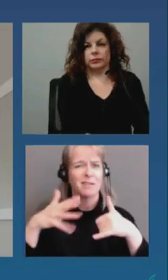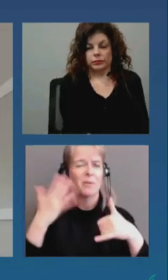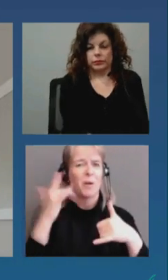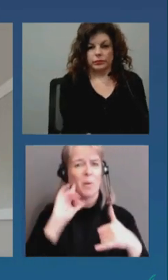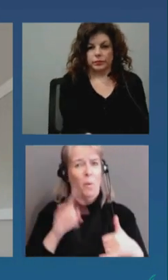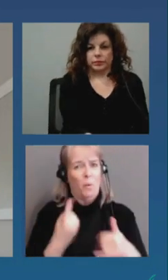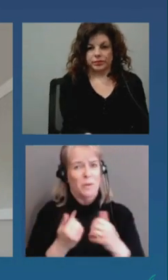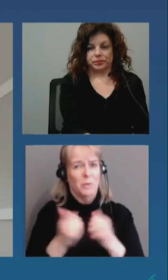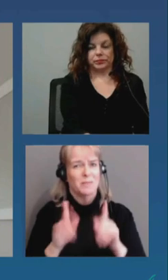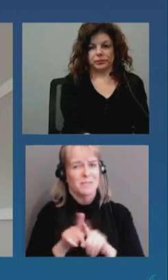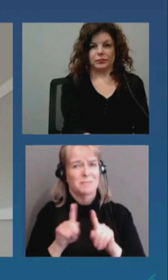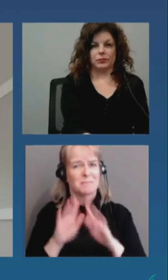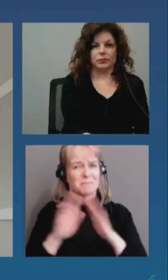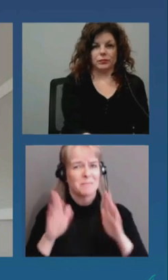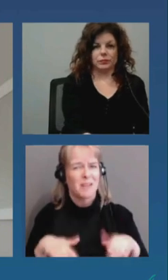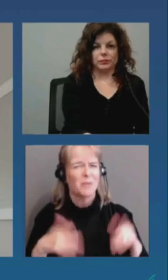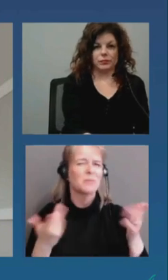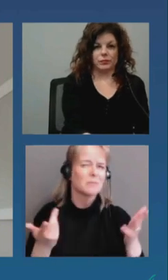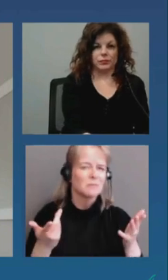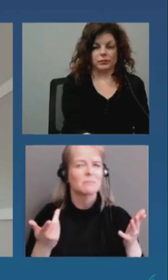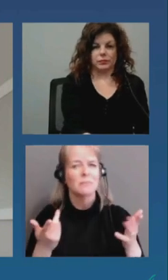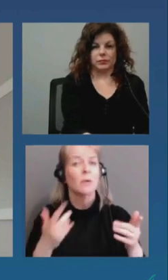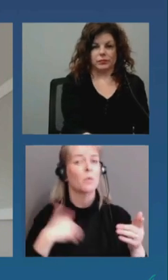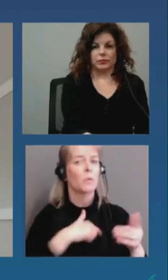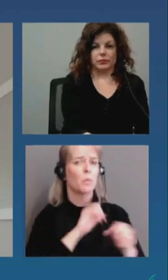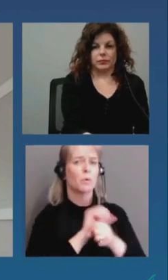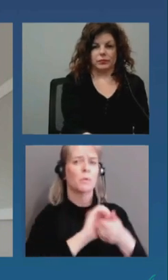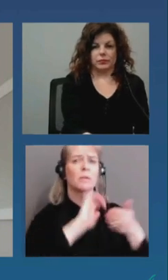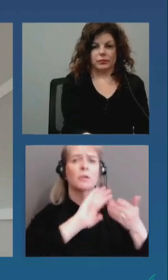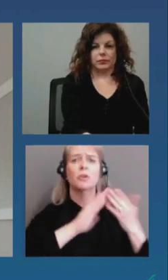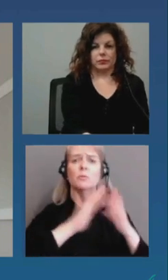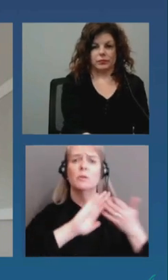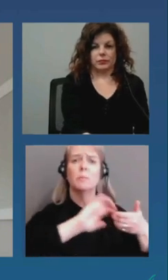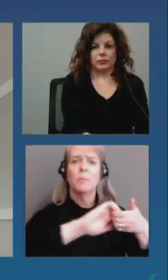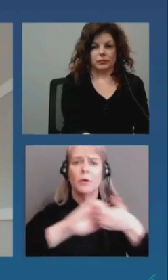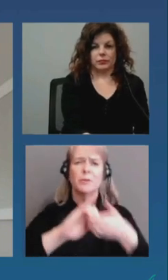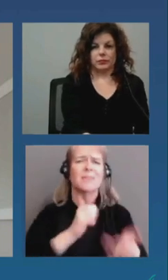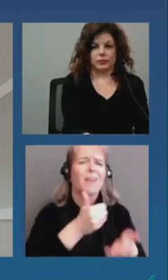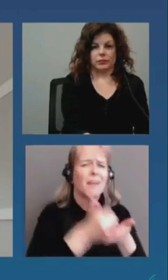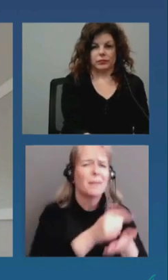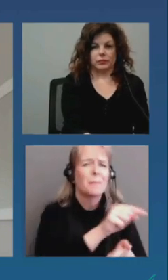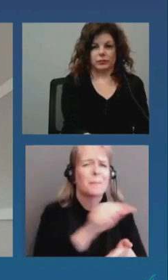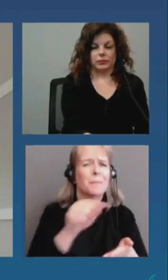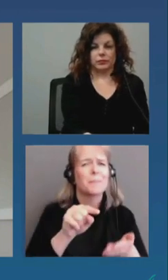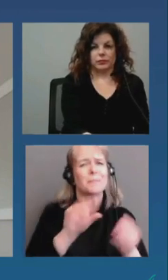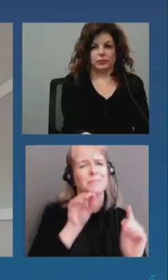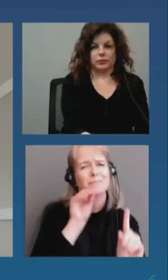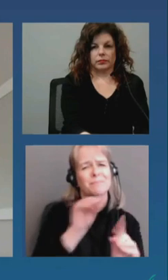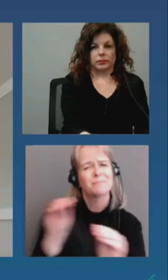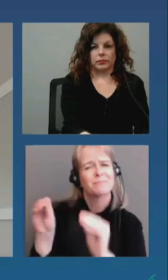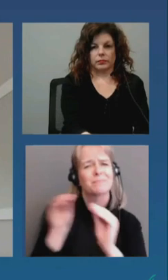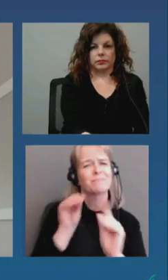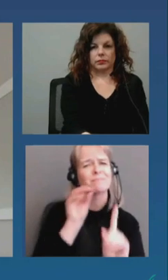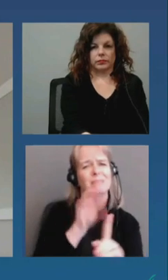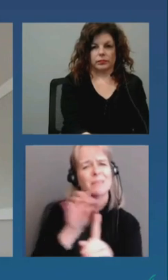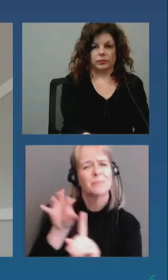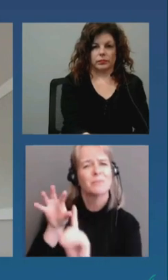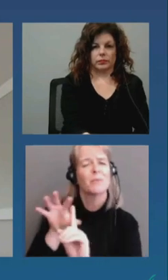when they're in close contact with others and um you know this this is the kind of collaborative uh you know